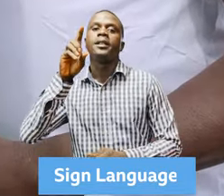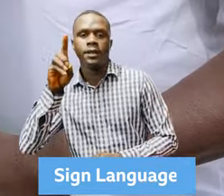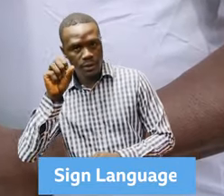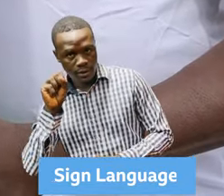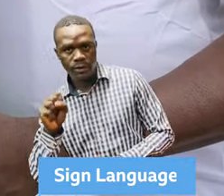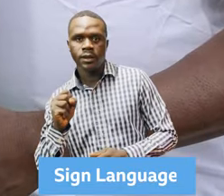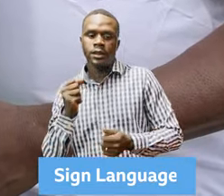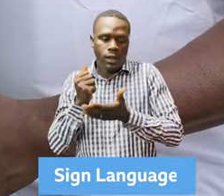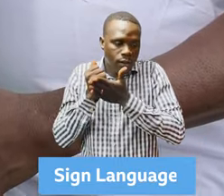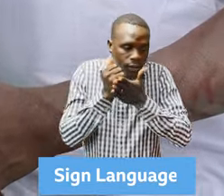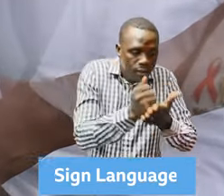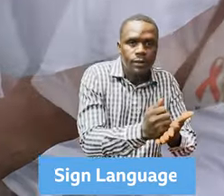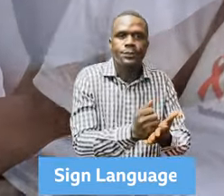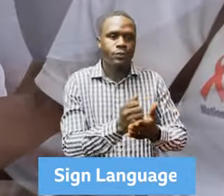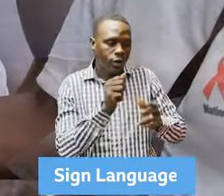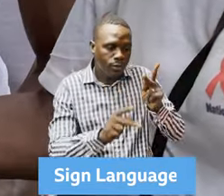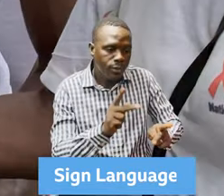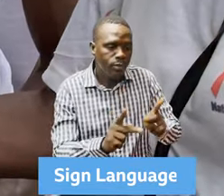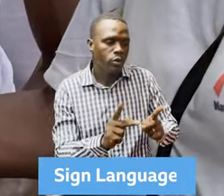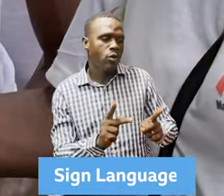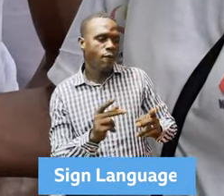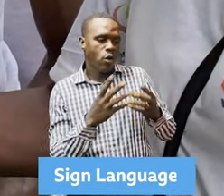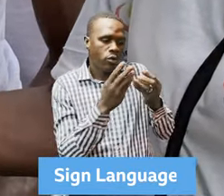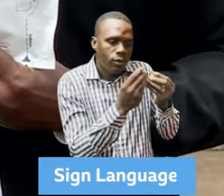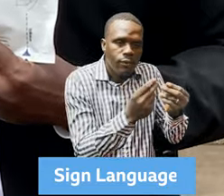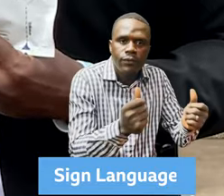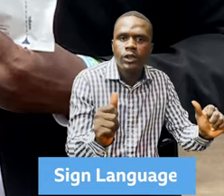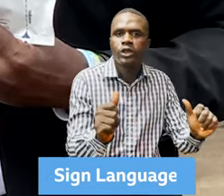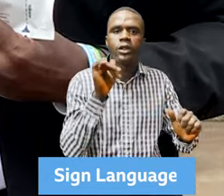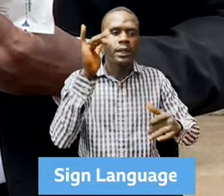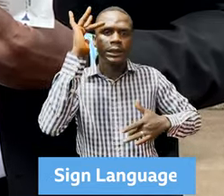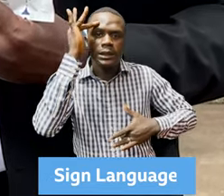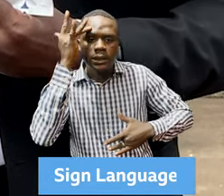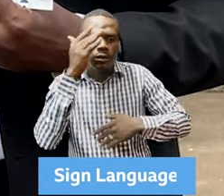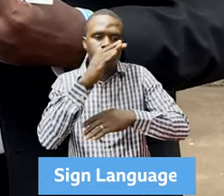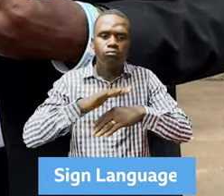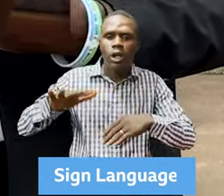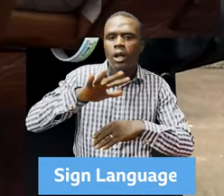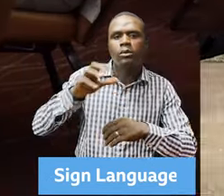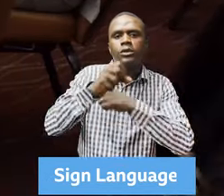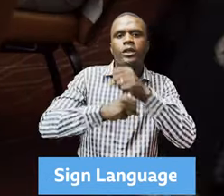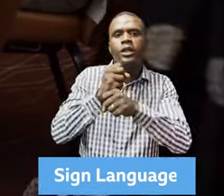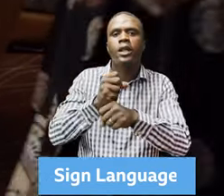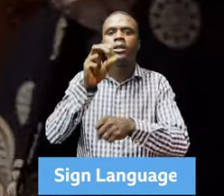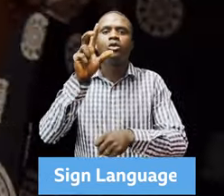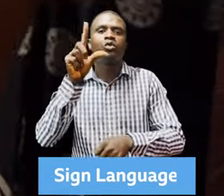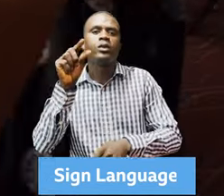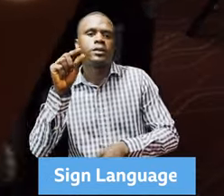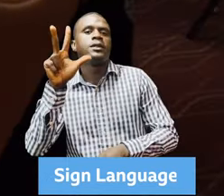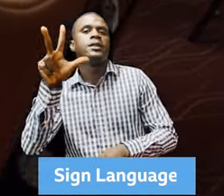threat by 2030. UN AIDS provides strategic direction,